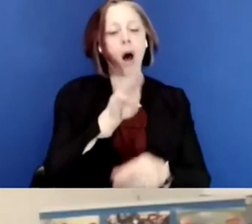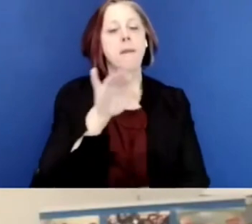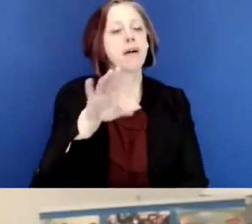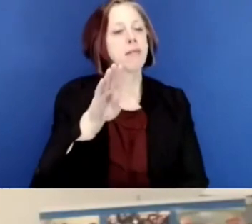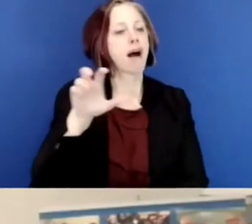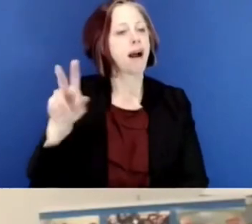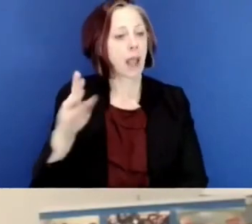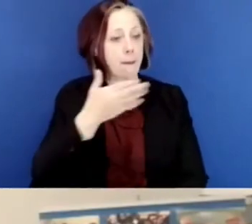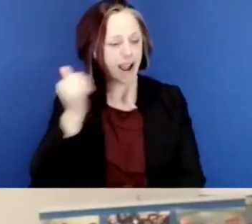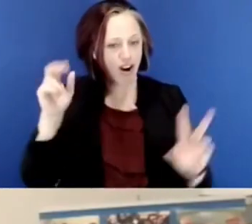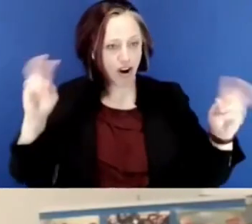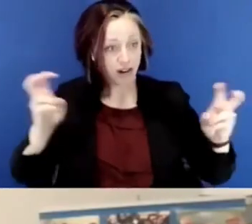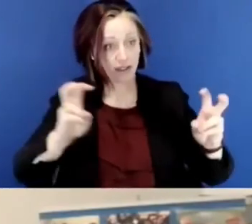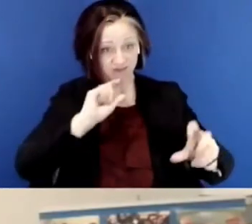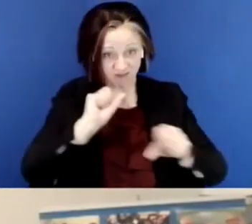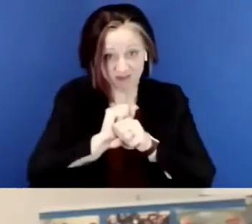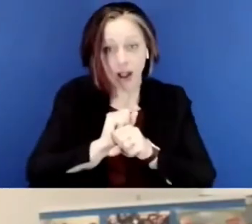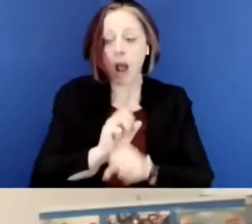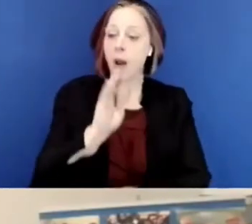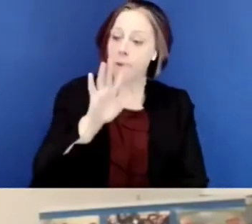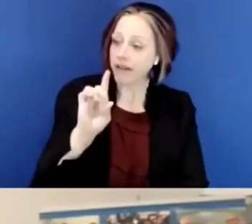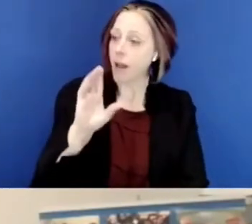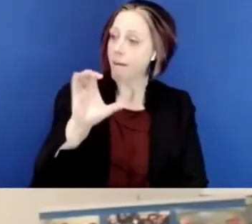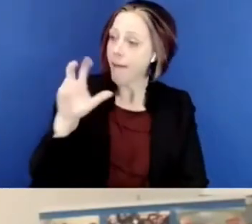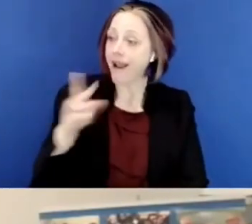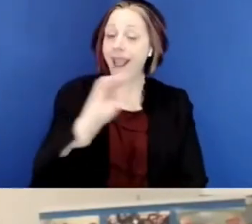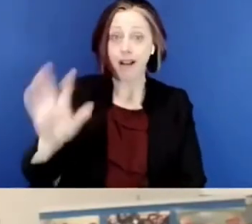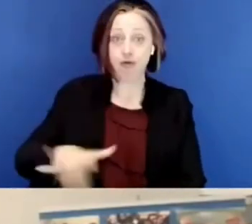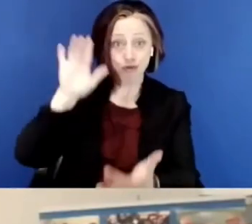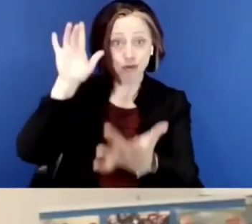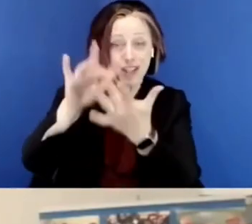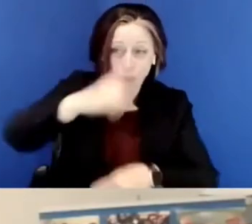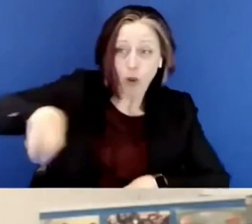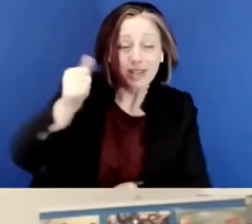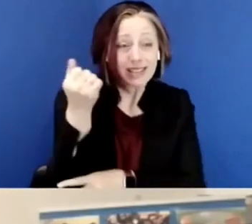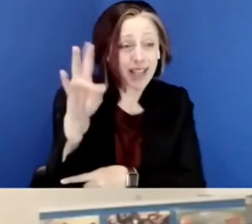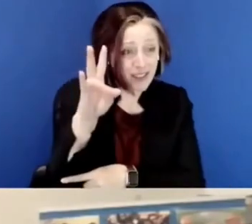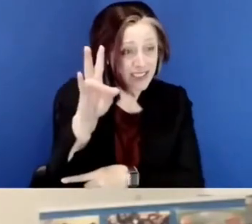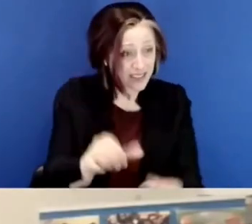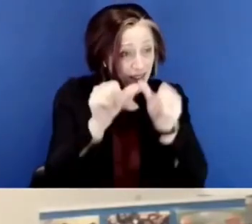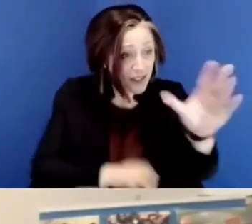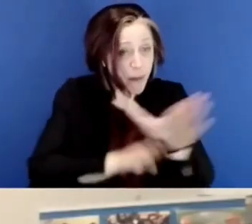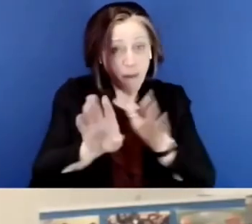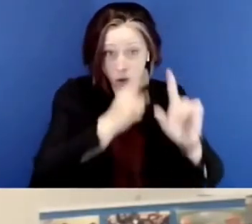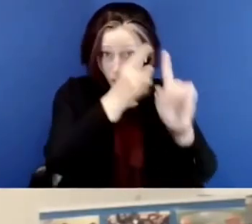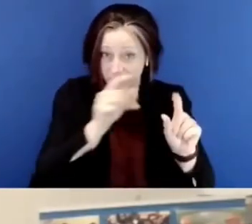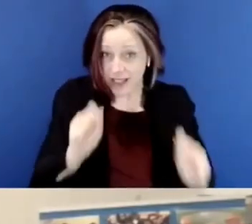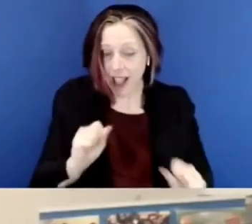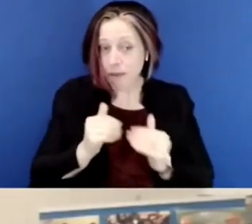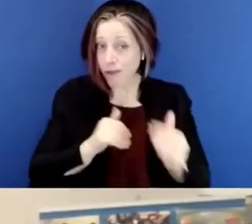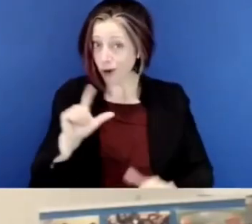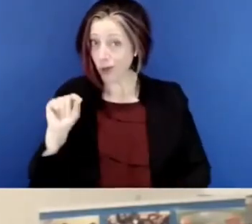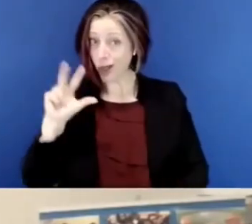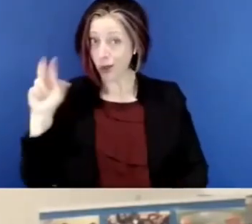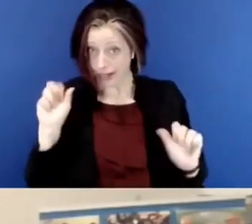build back better? Could build back better be, in fact, build back and reach those 17 sustainable